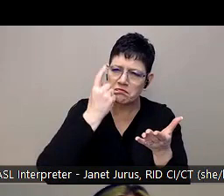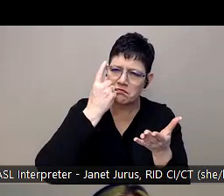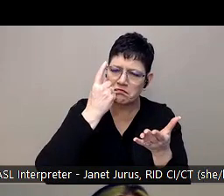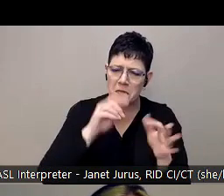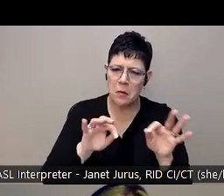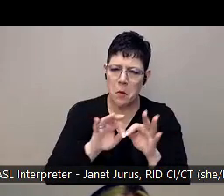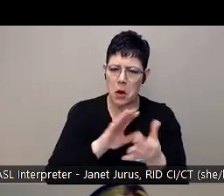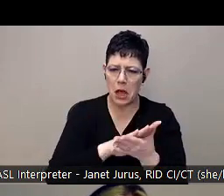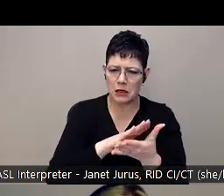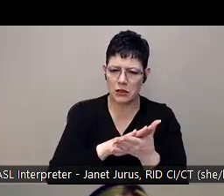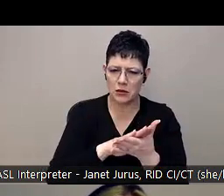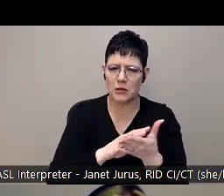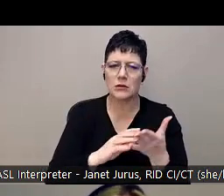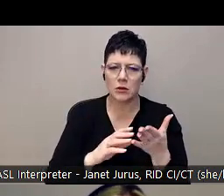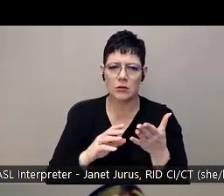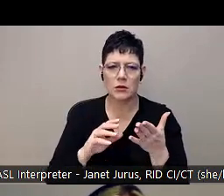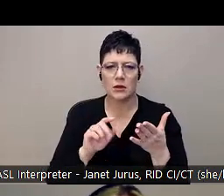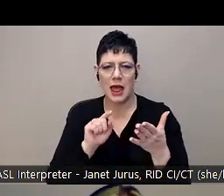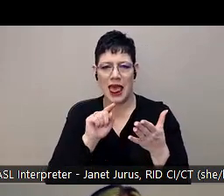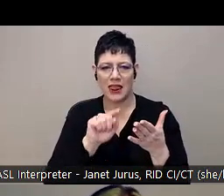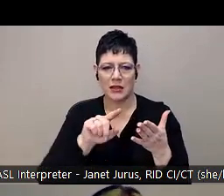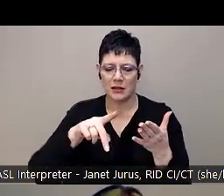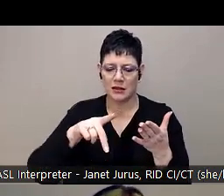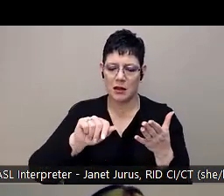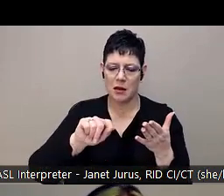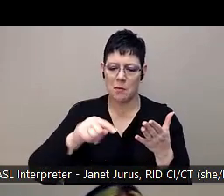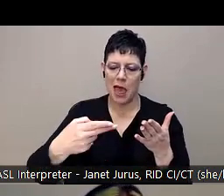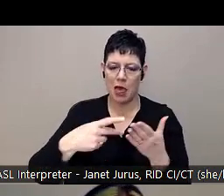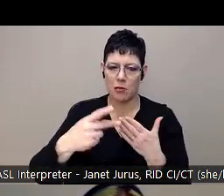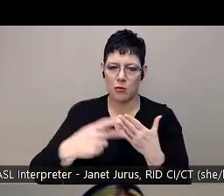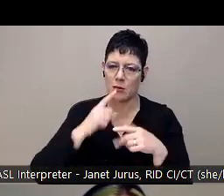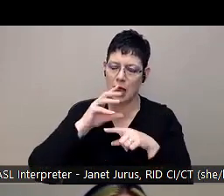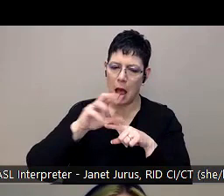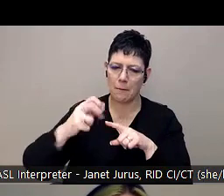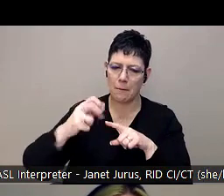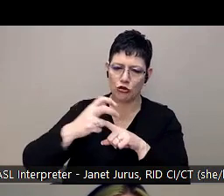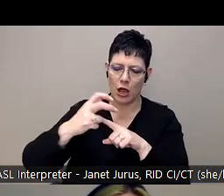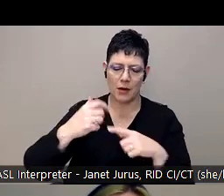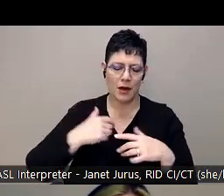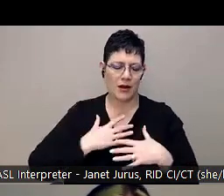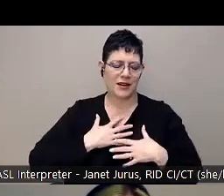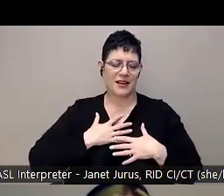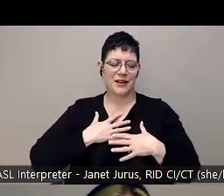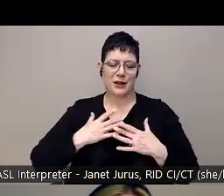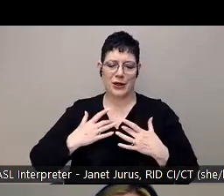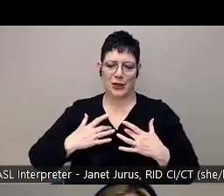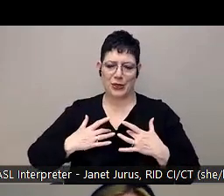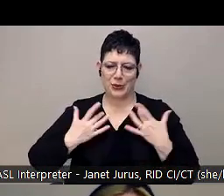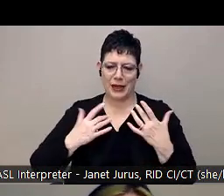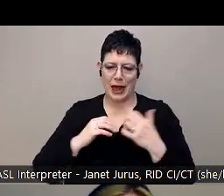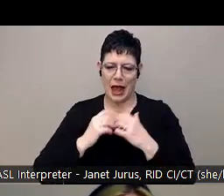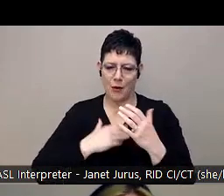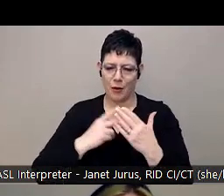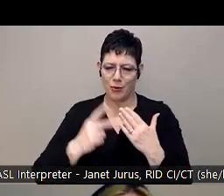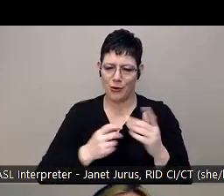so this position is really awesome. Paths is just amazing. And it's really taken my breath away to see some of the results from this, which we'll talk